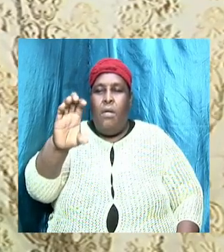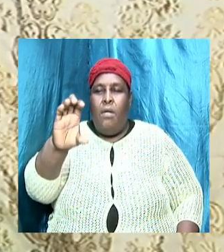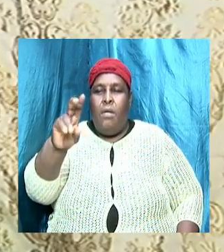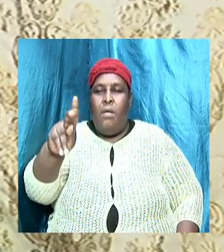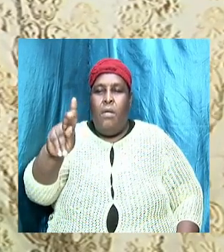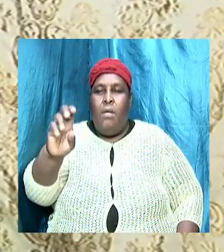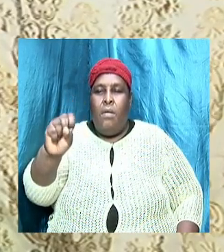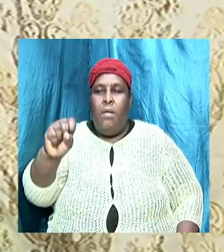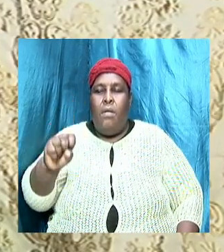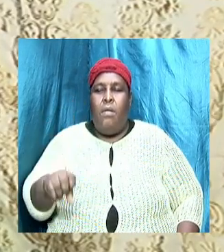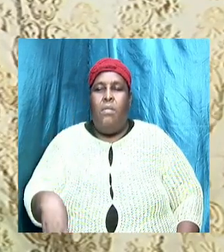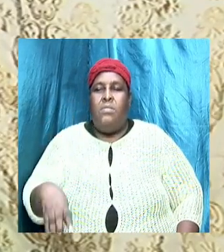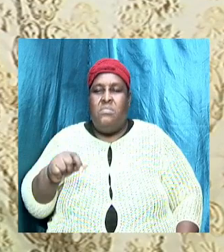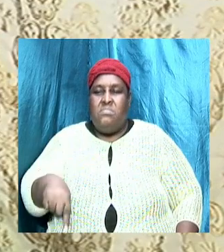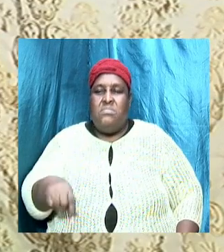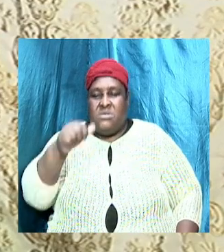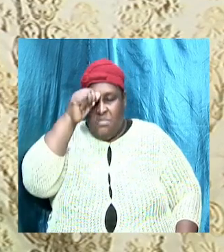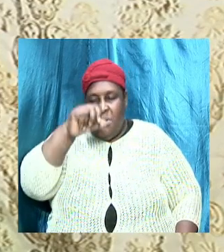store